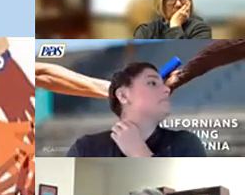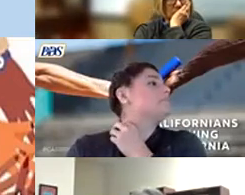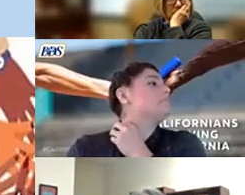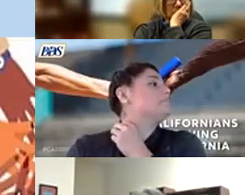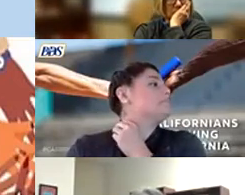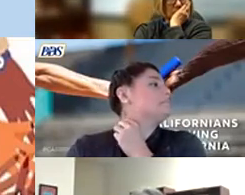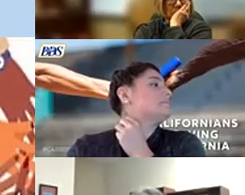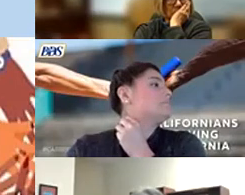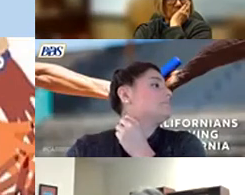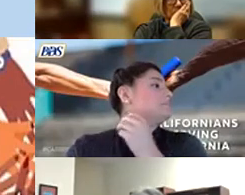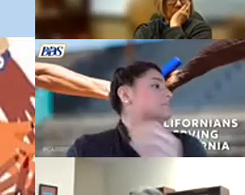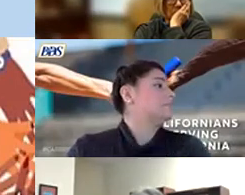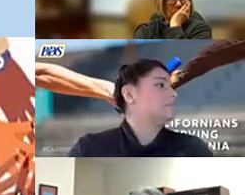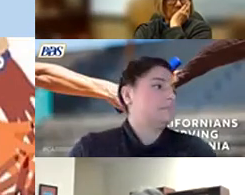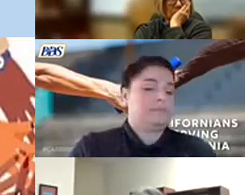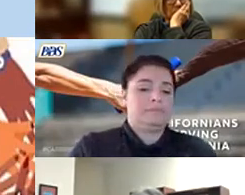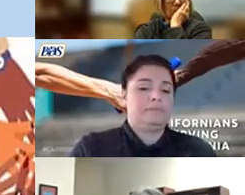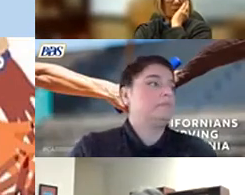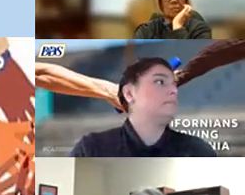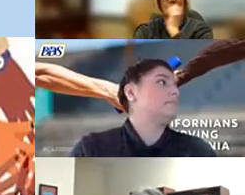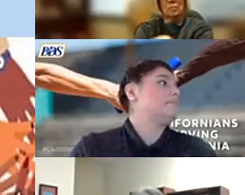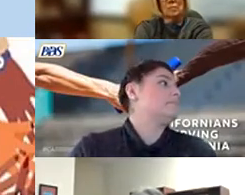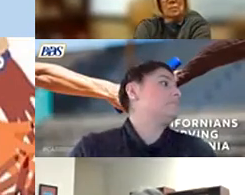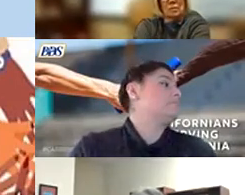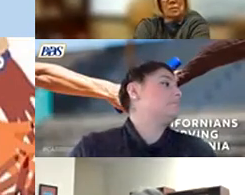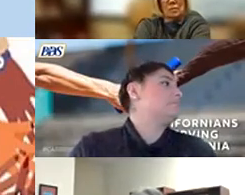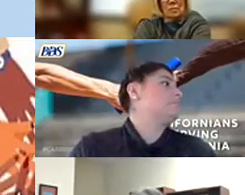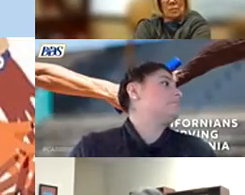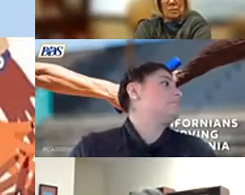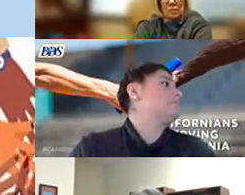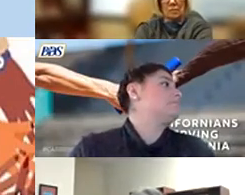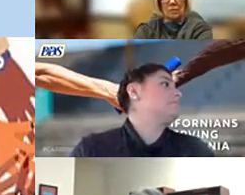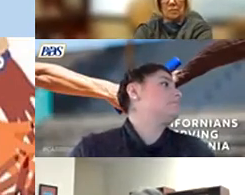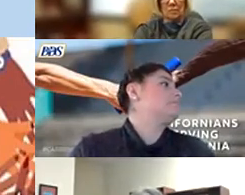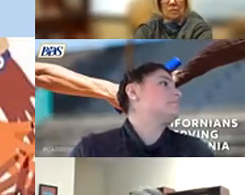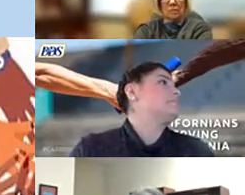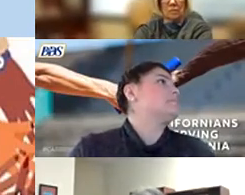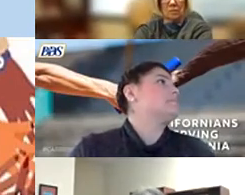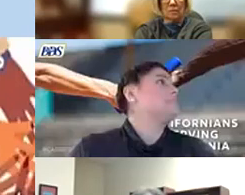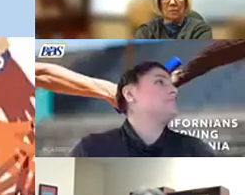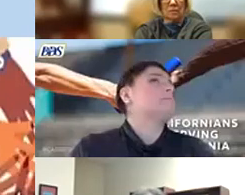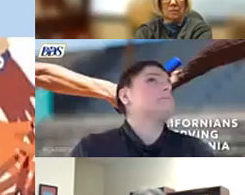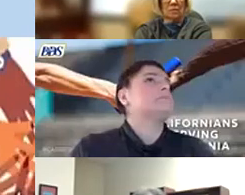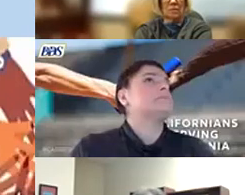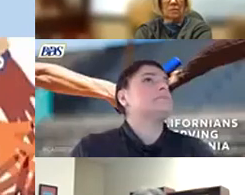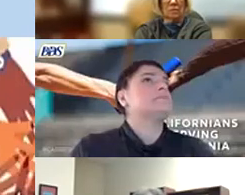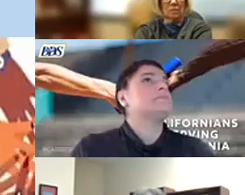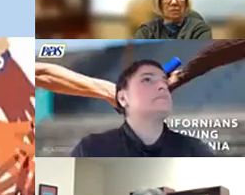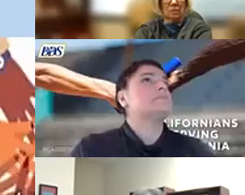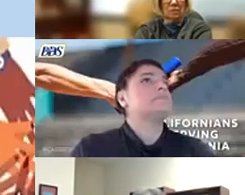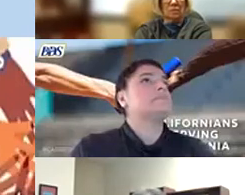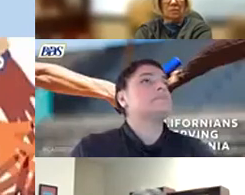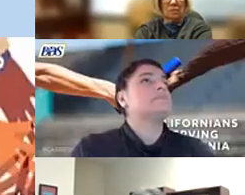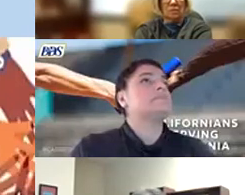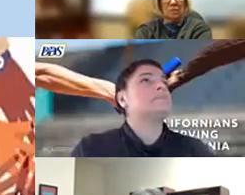be responsive to the needs of the communities they serve and this is our opportunity to hear from you about the direction we want to go in the